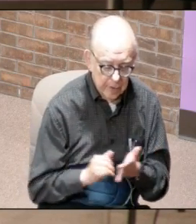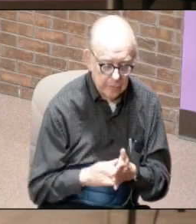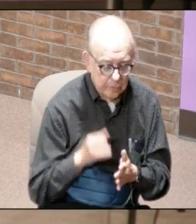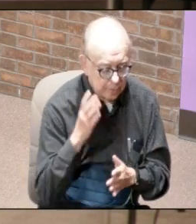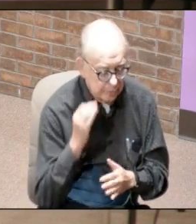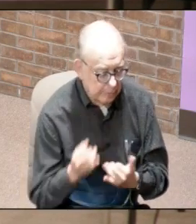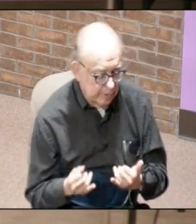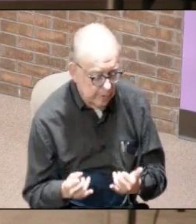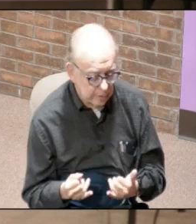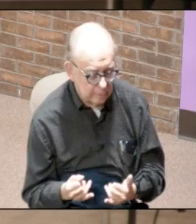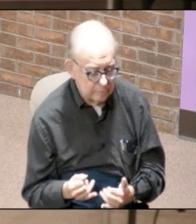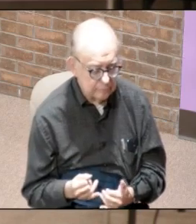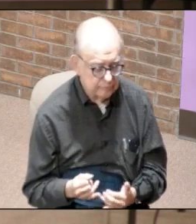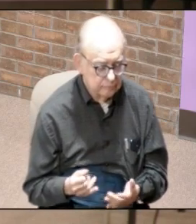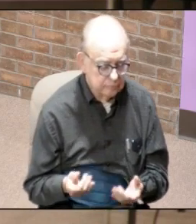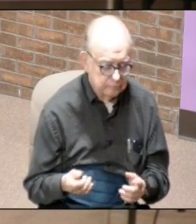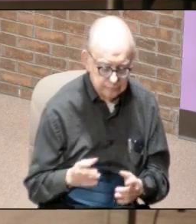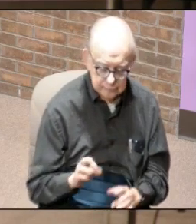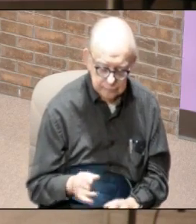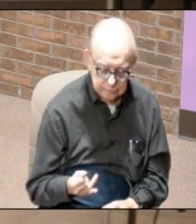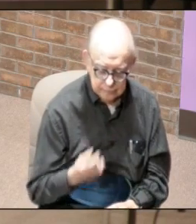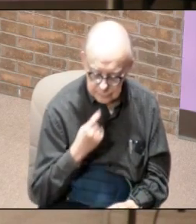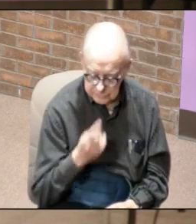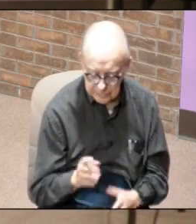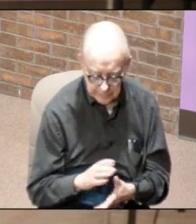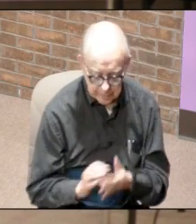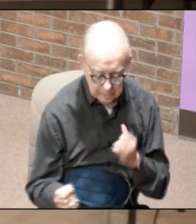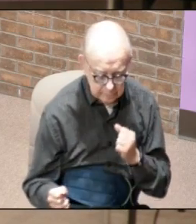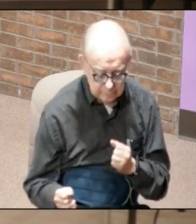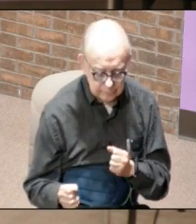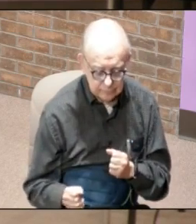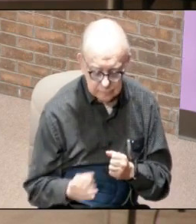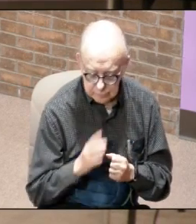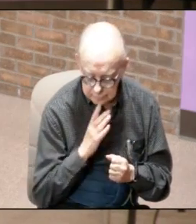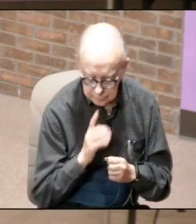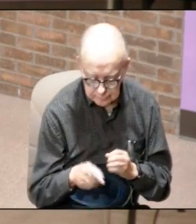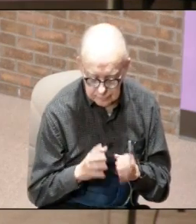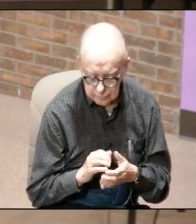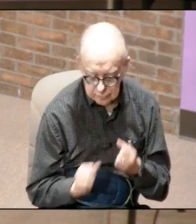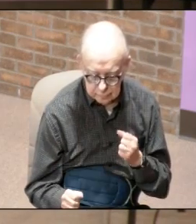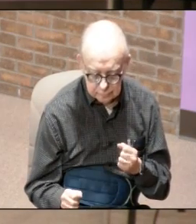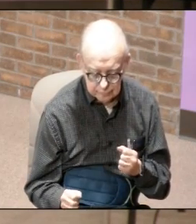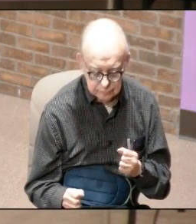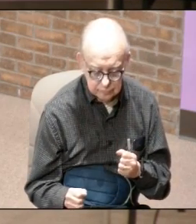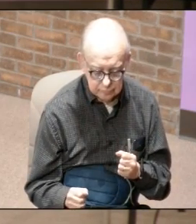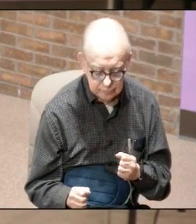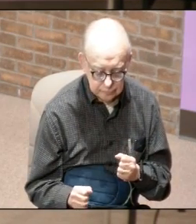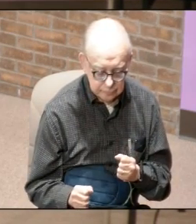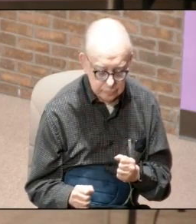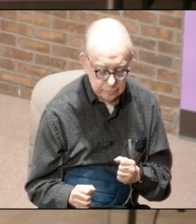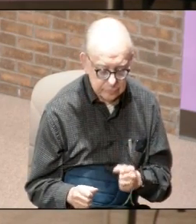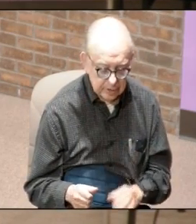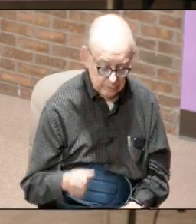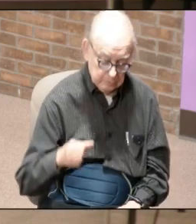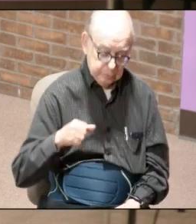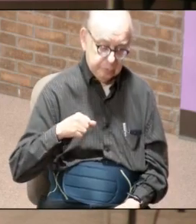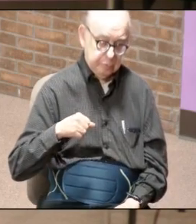are going through so when he talks about suffering he's talking about suffering bringing you down